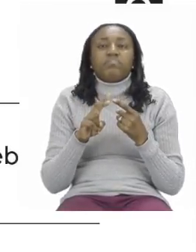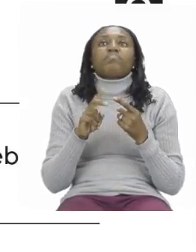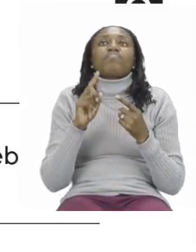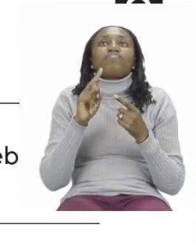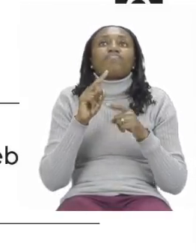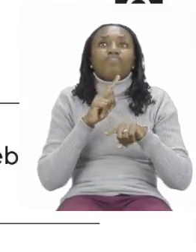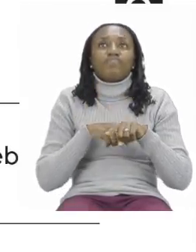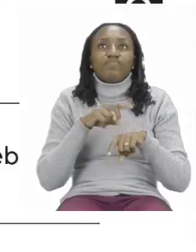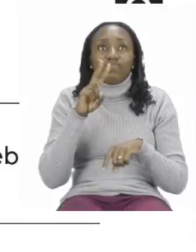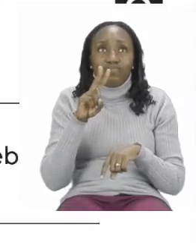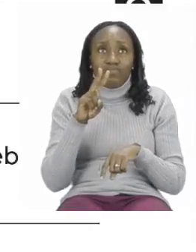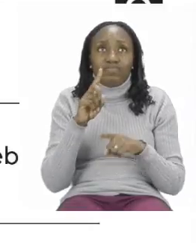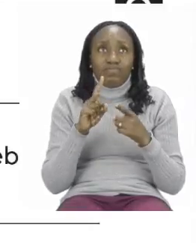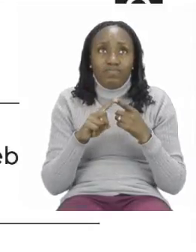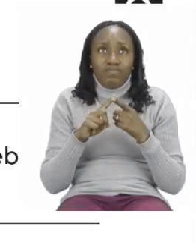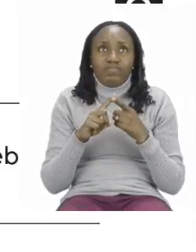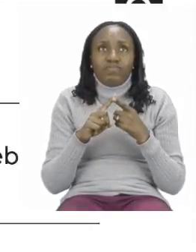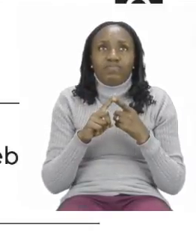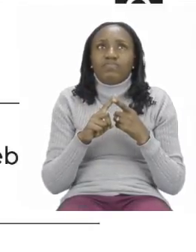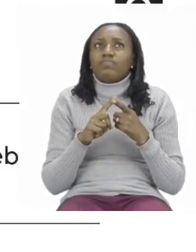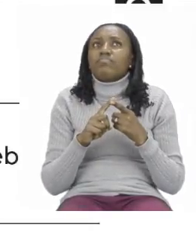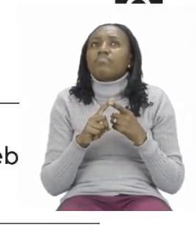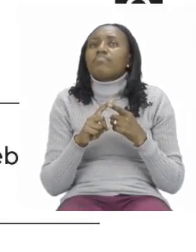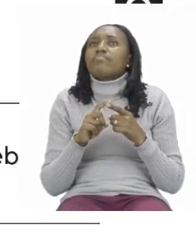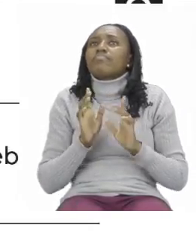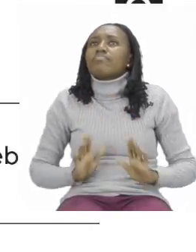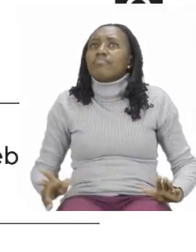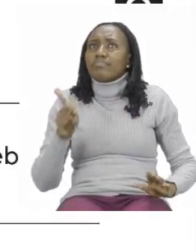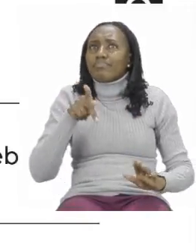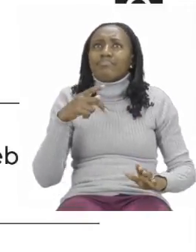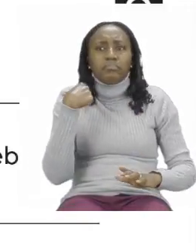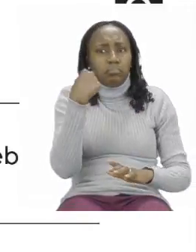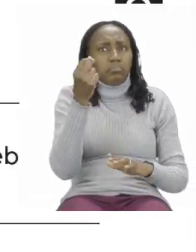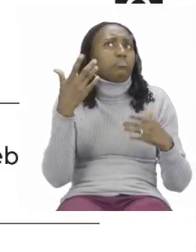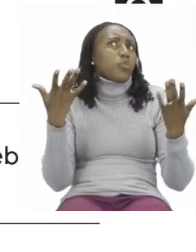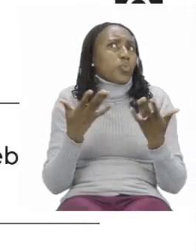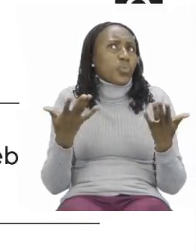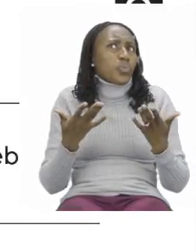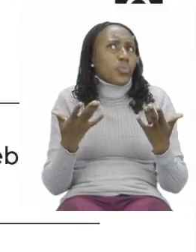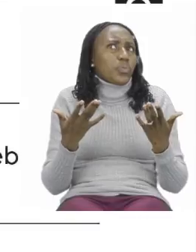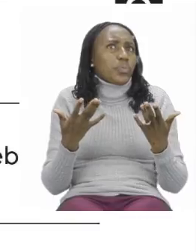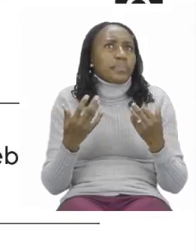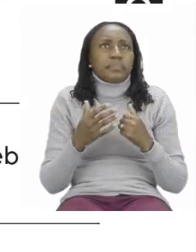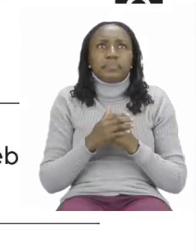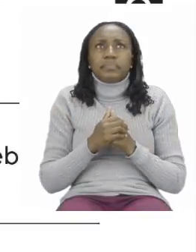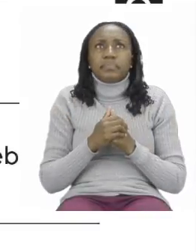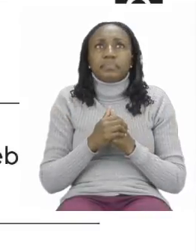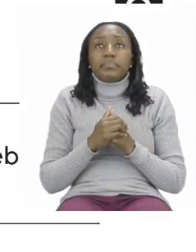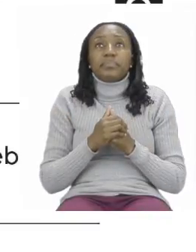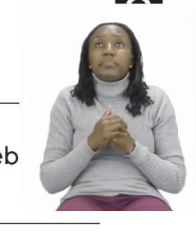Number one. Where did Pam go? Where